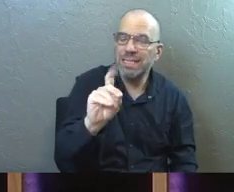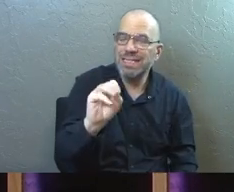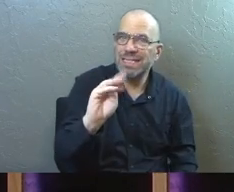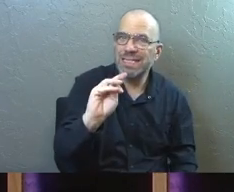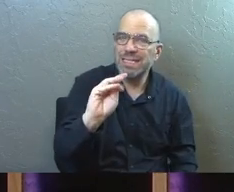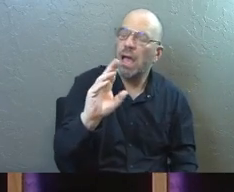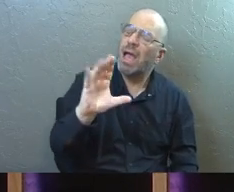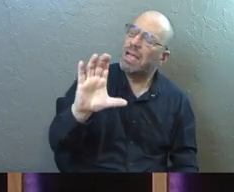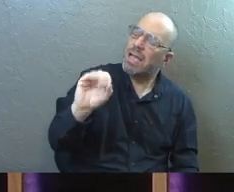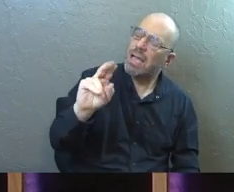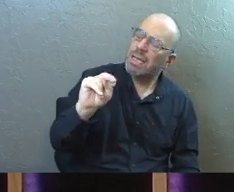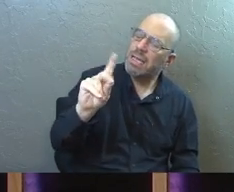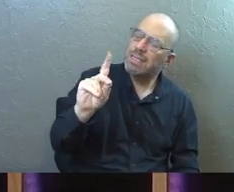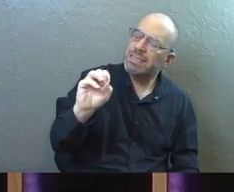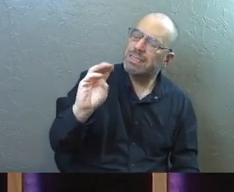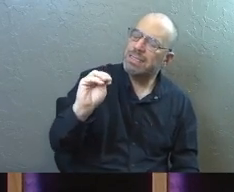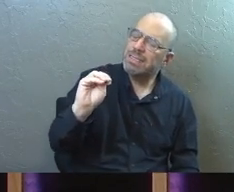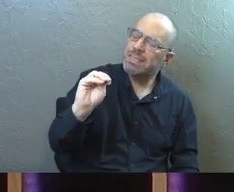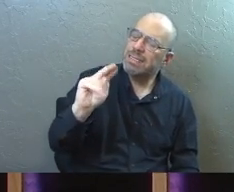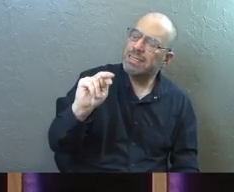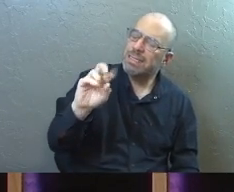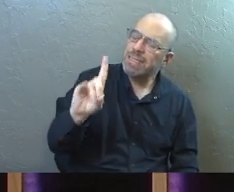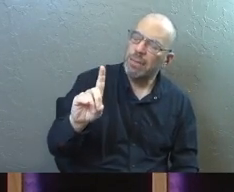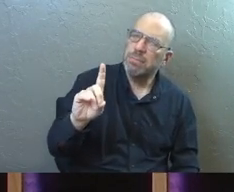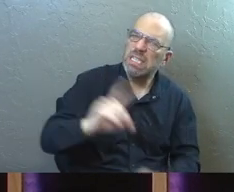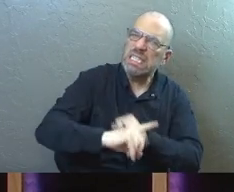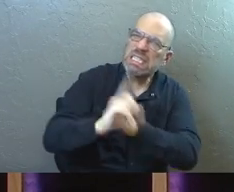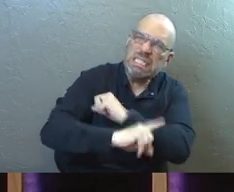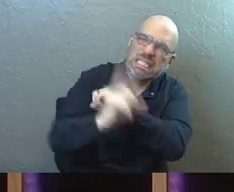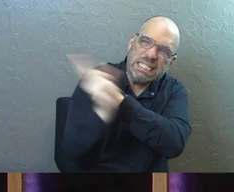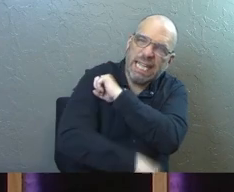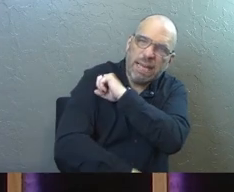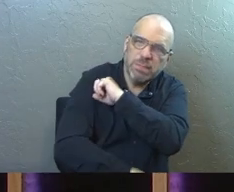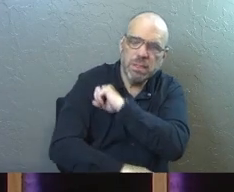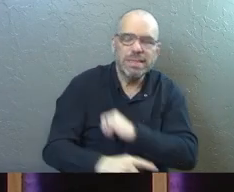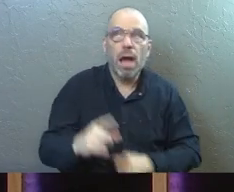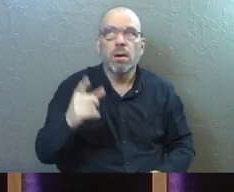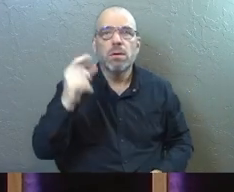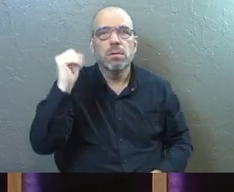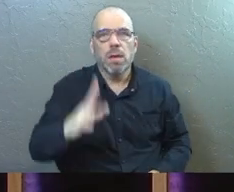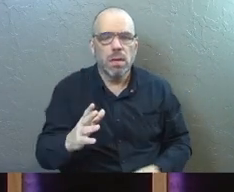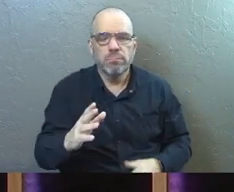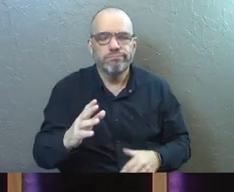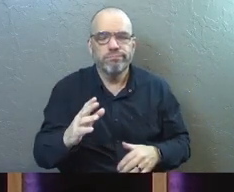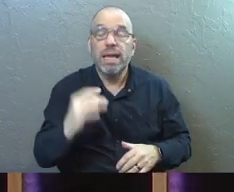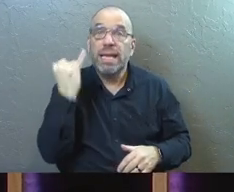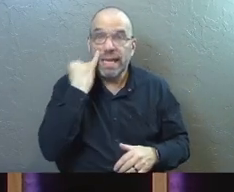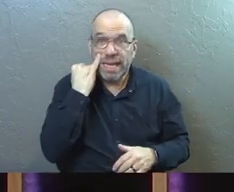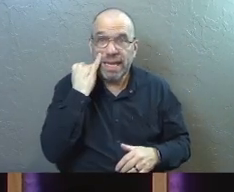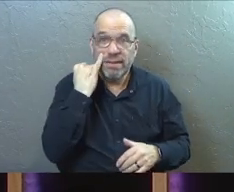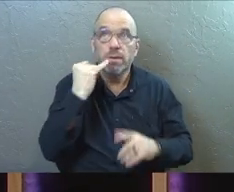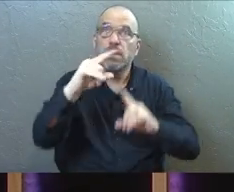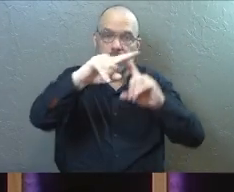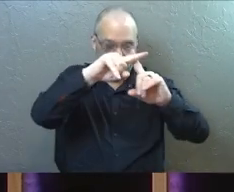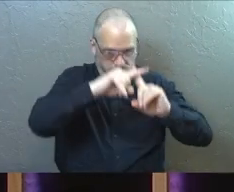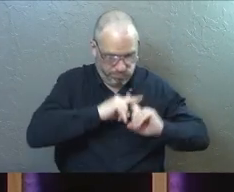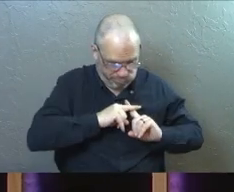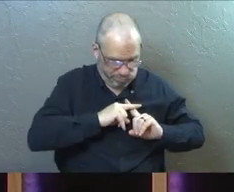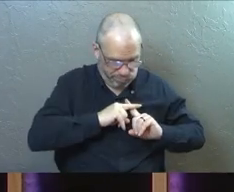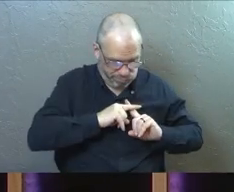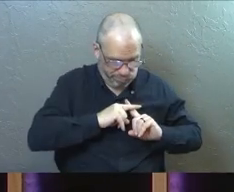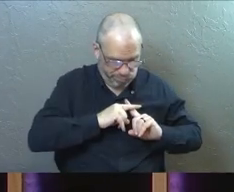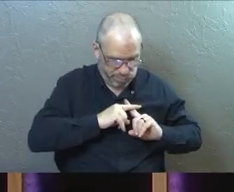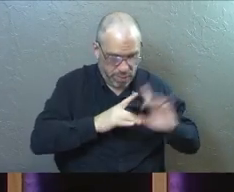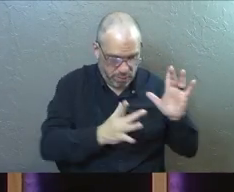As far as God's justice, as far as him declaring us guilty or not guilty, if you are under Christ and he has